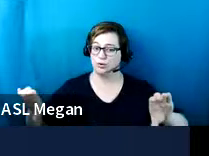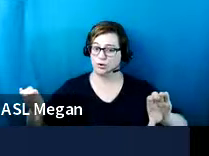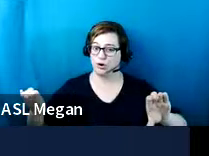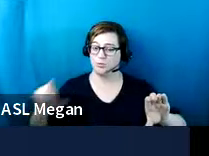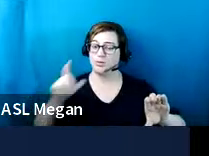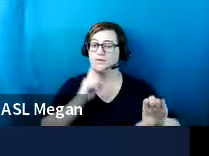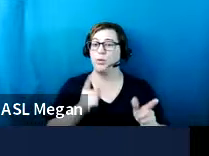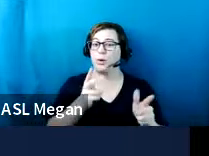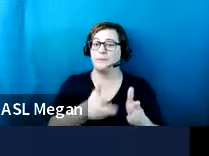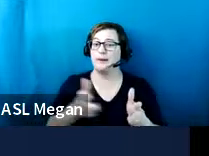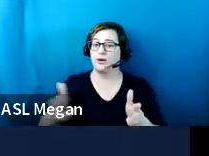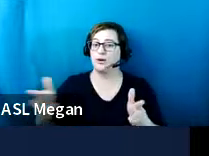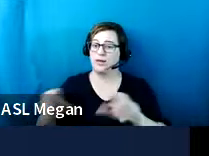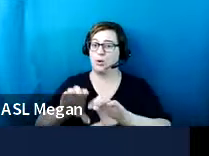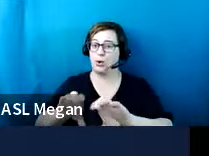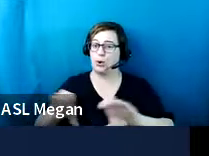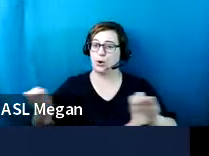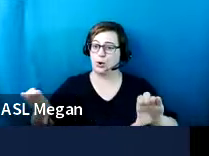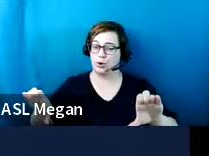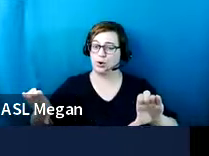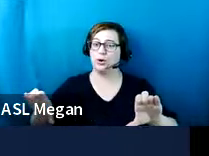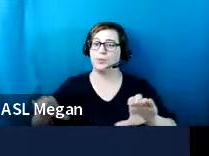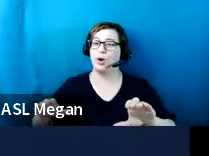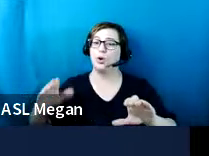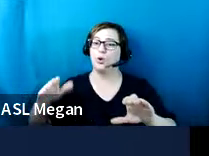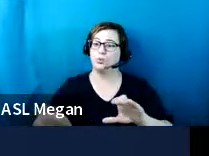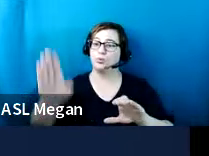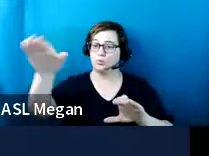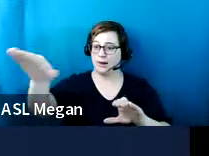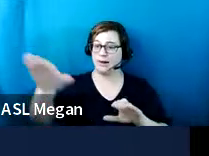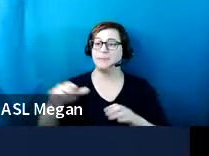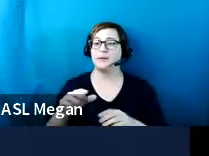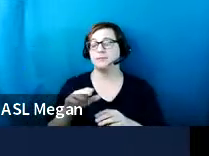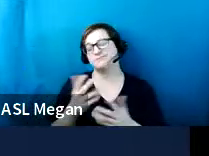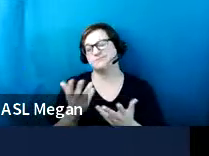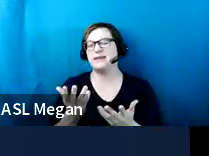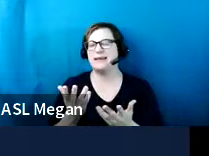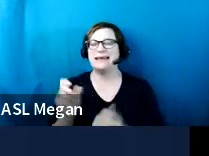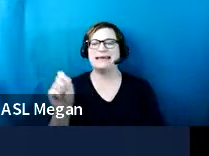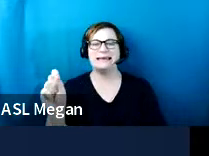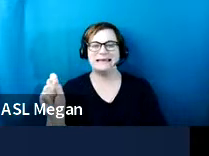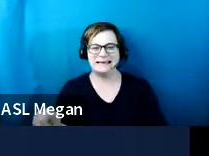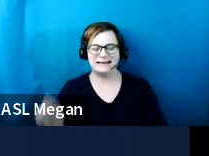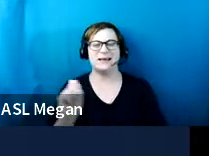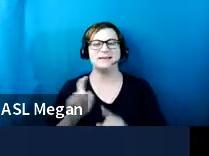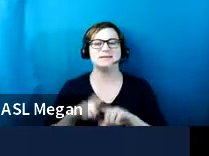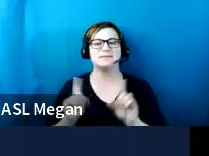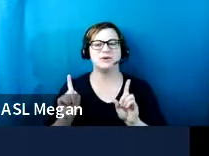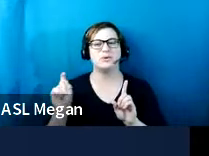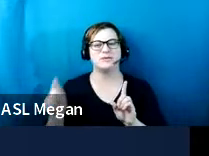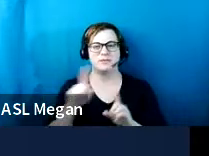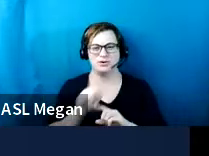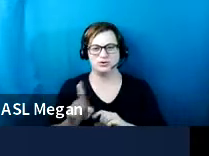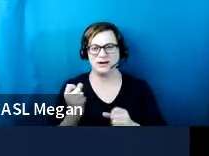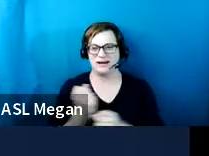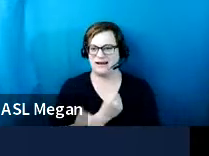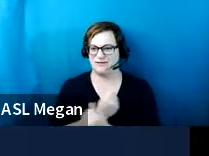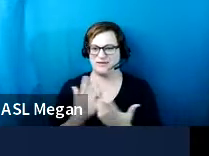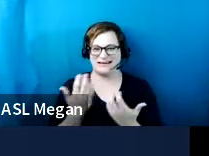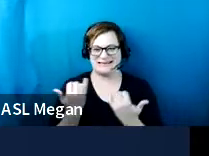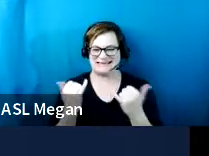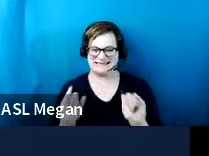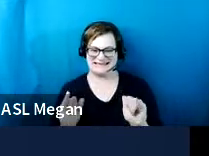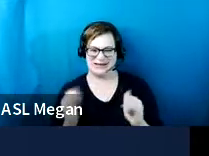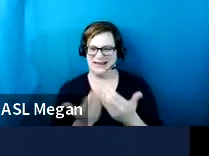ramp situations? And the answer is yes. What you want to do is you just want to make sure that everything is still within a